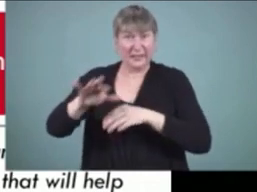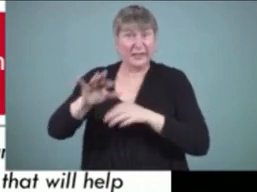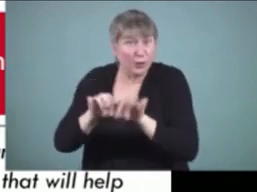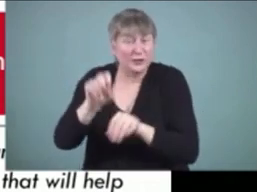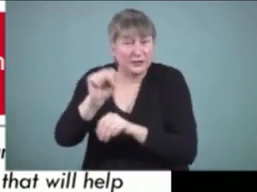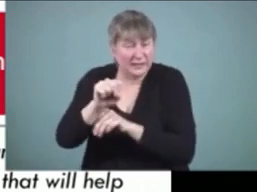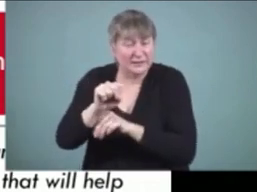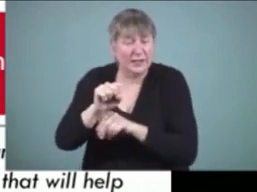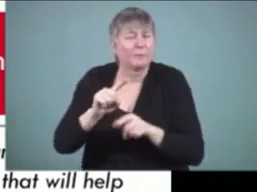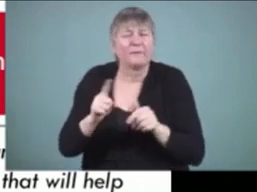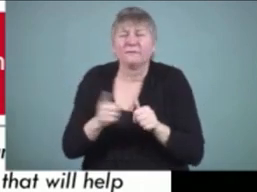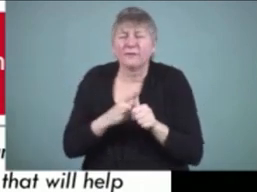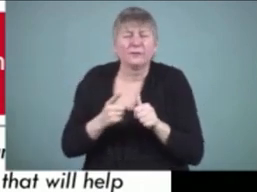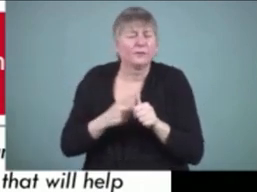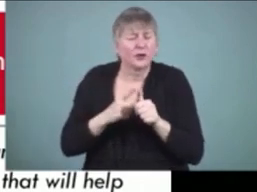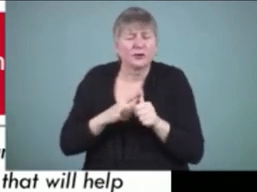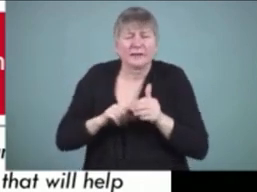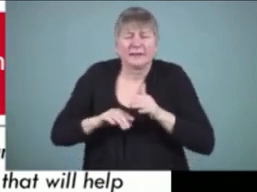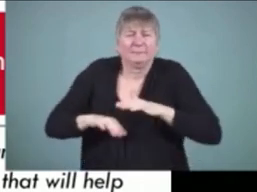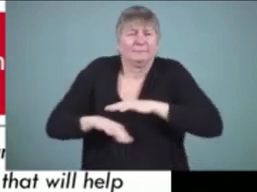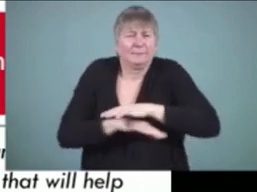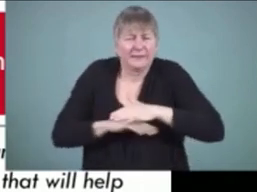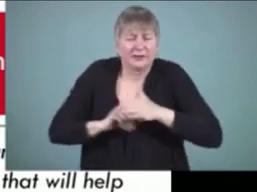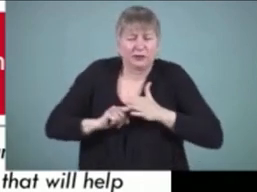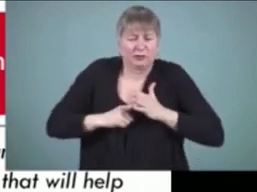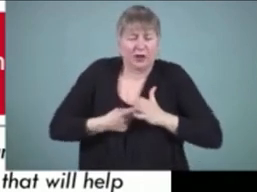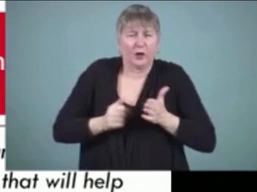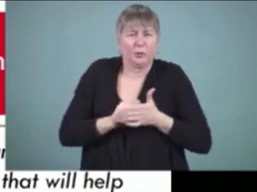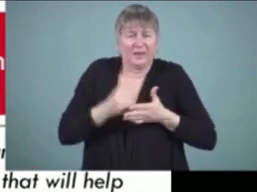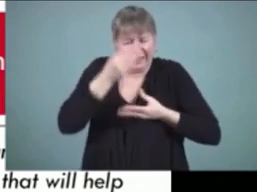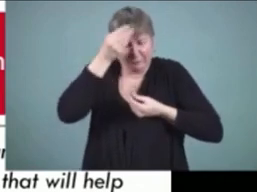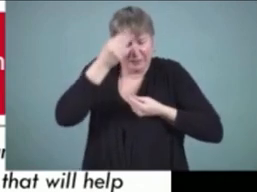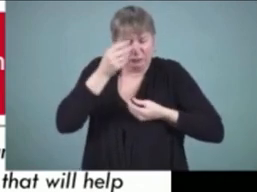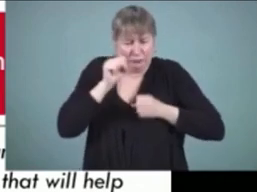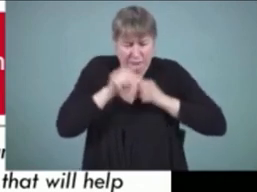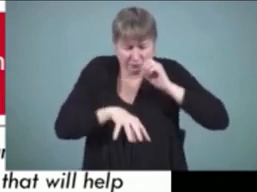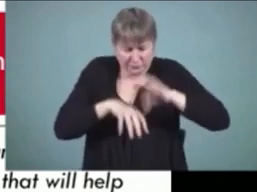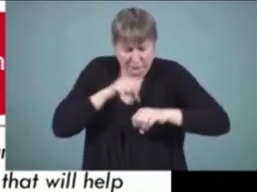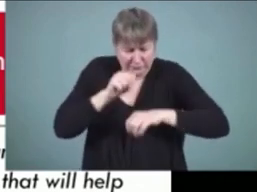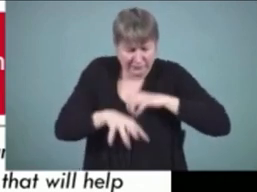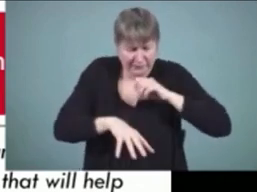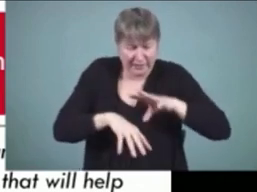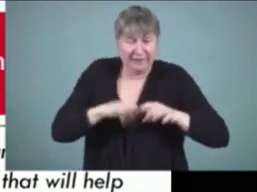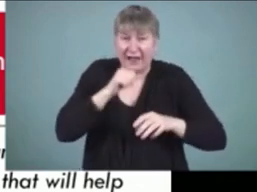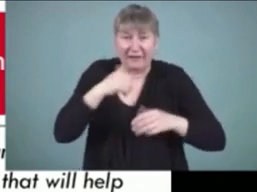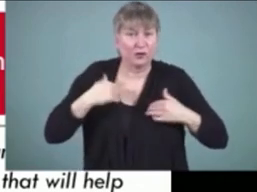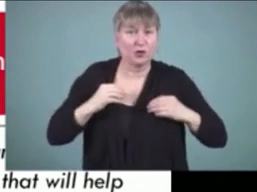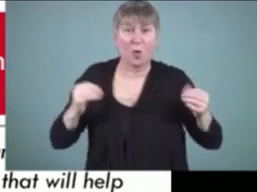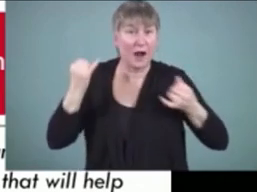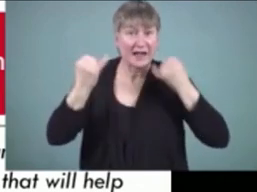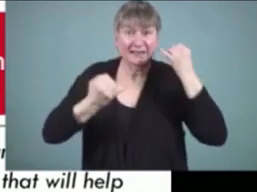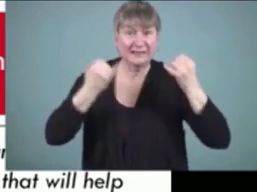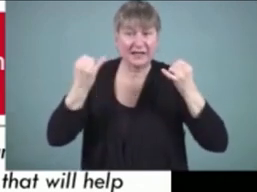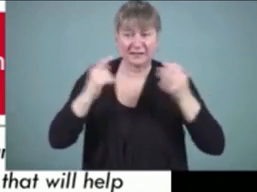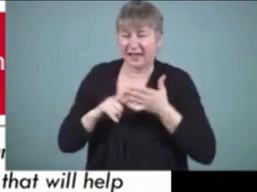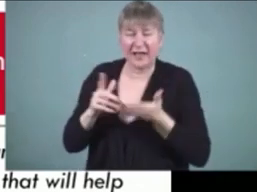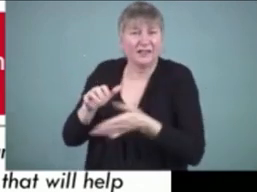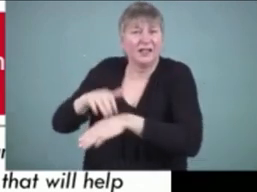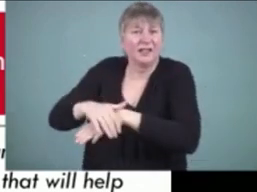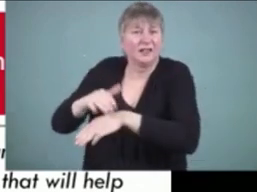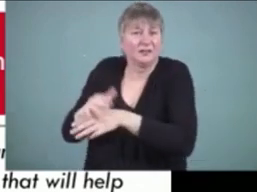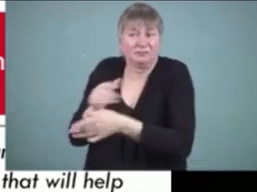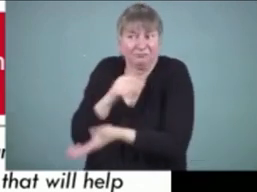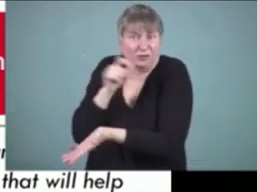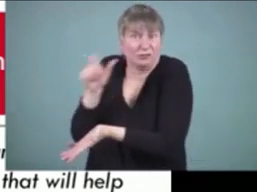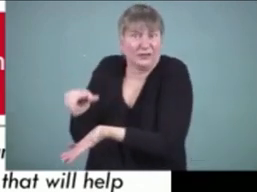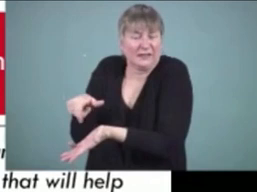kids are motivated to write in the first place, they have nothing to use English for. And so it's this tension between form and function.